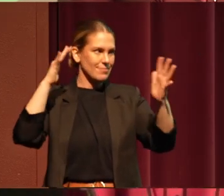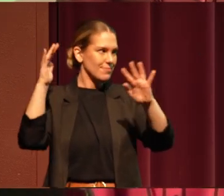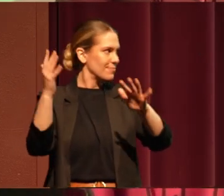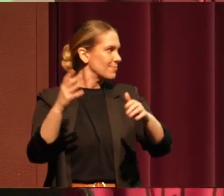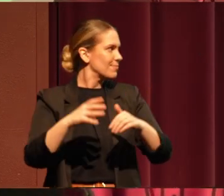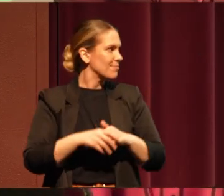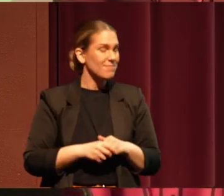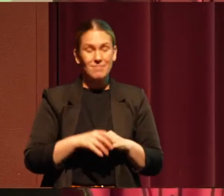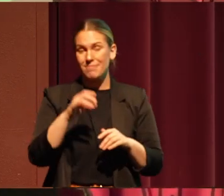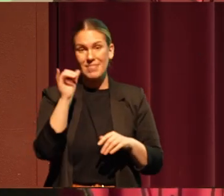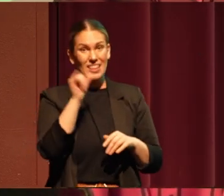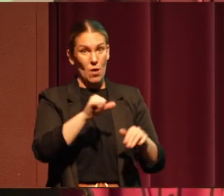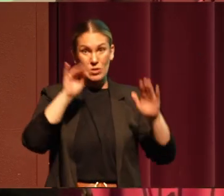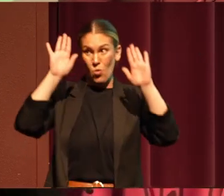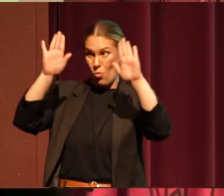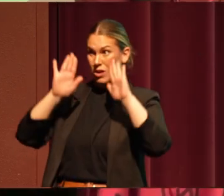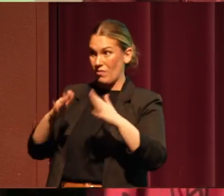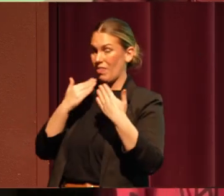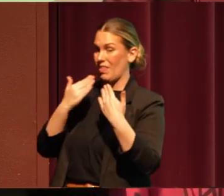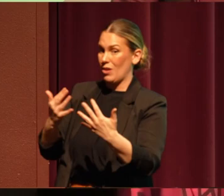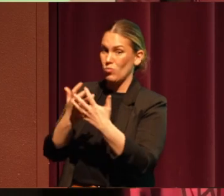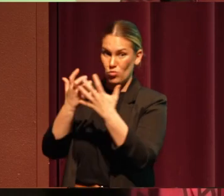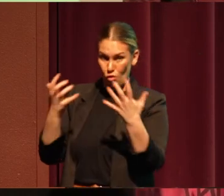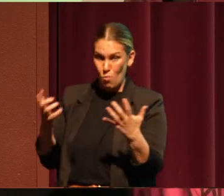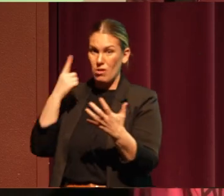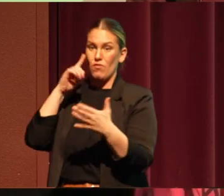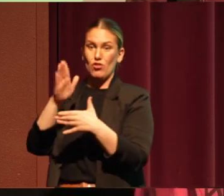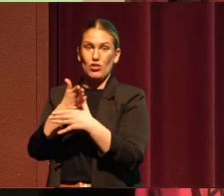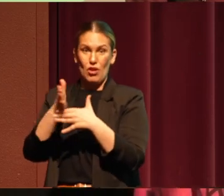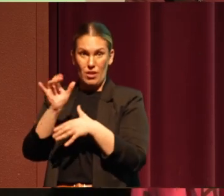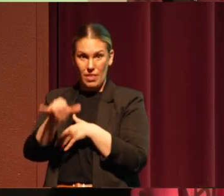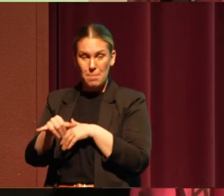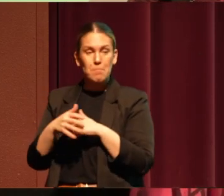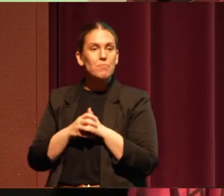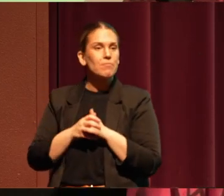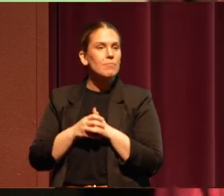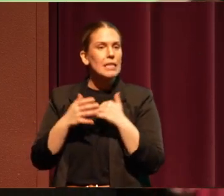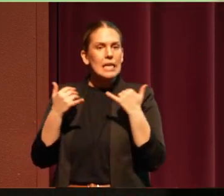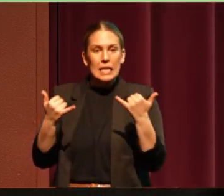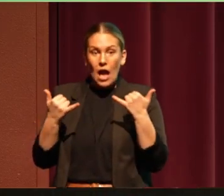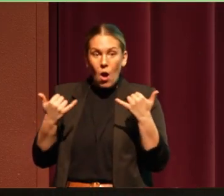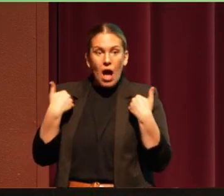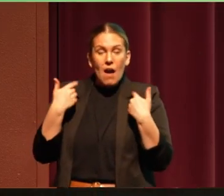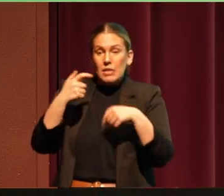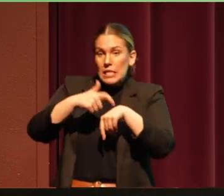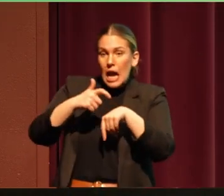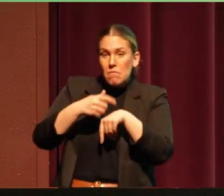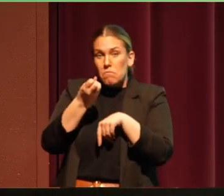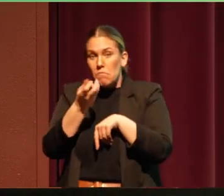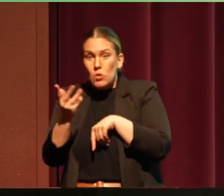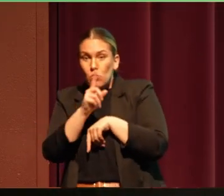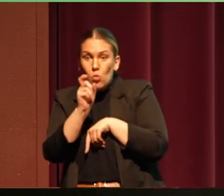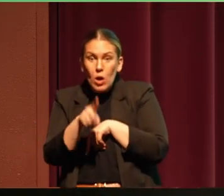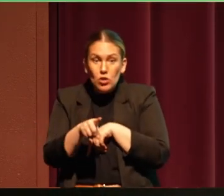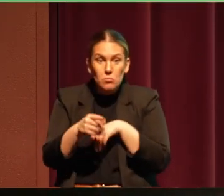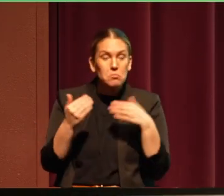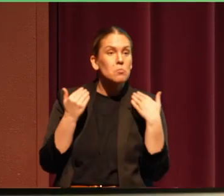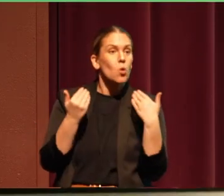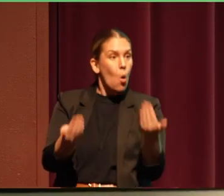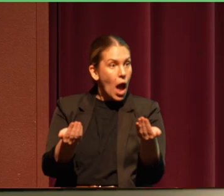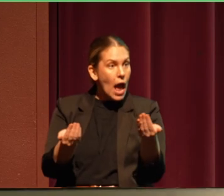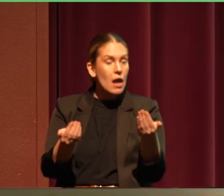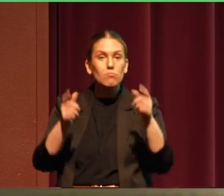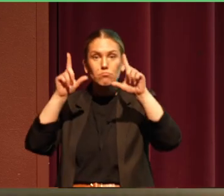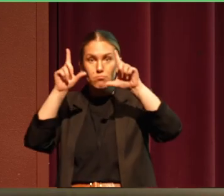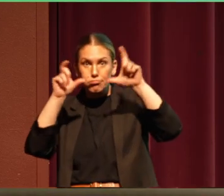That was wonderful. Thank you so much for sharing that with us. We're just going have time for a few questions. So, if you want to go ahead and either